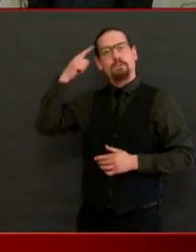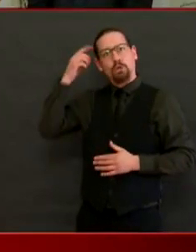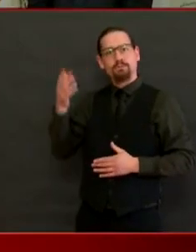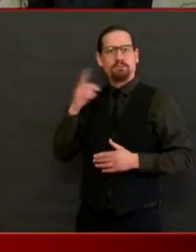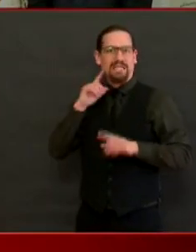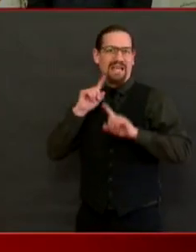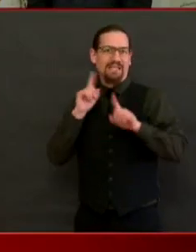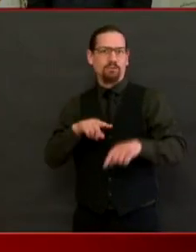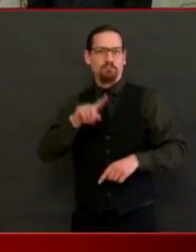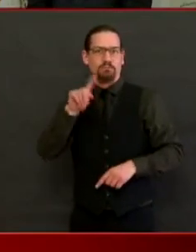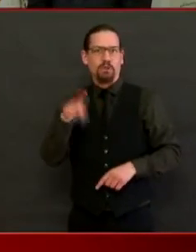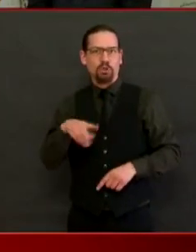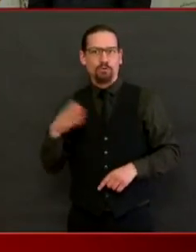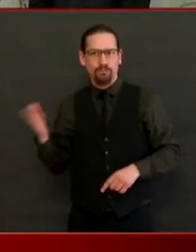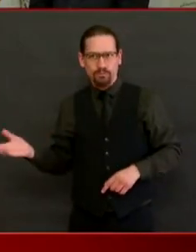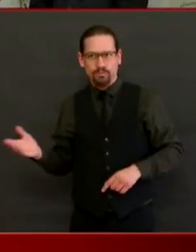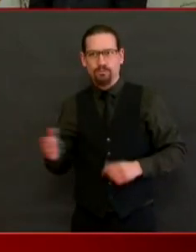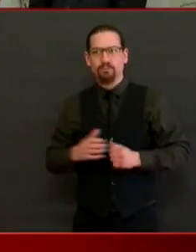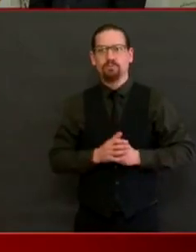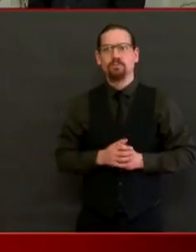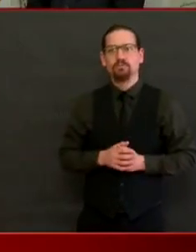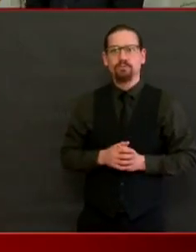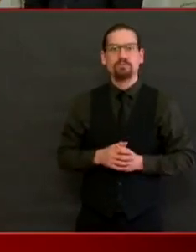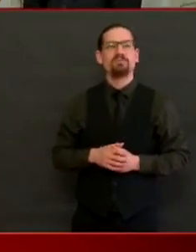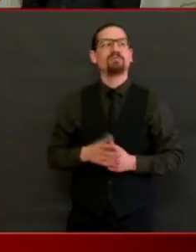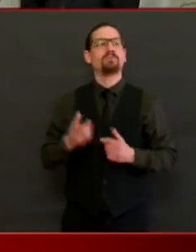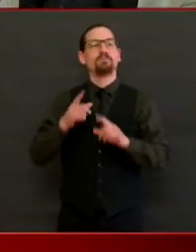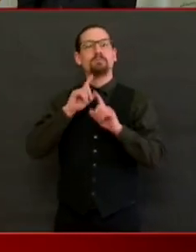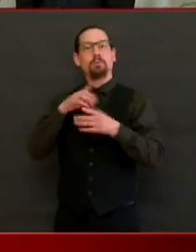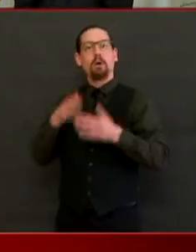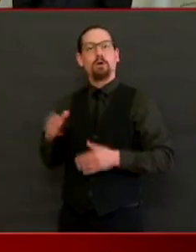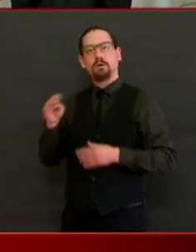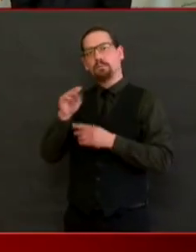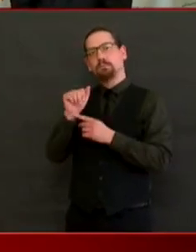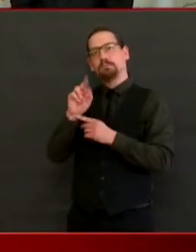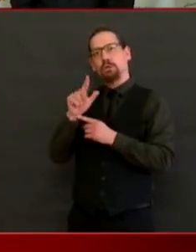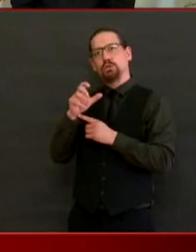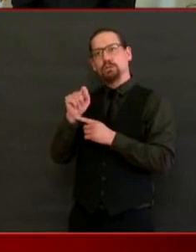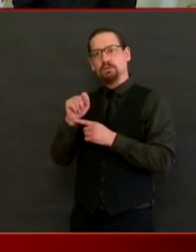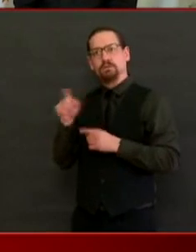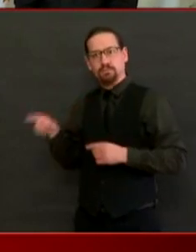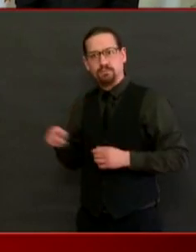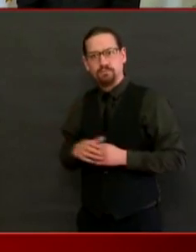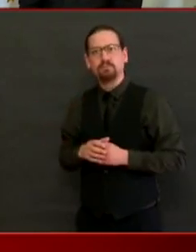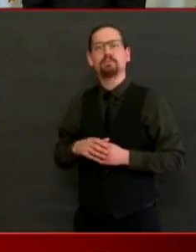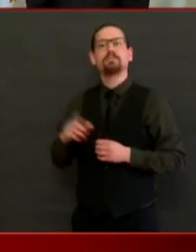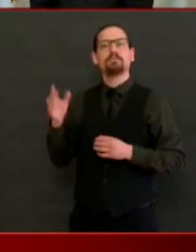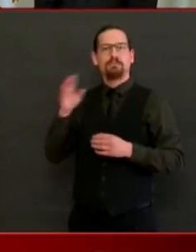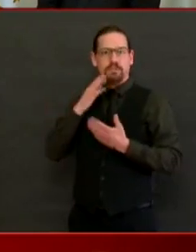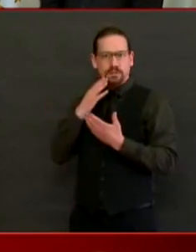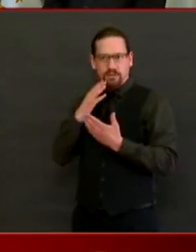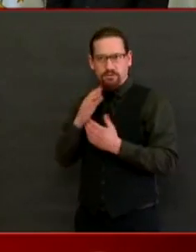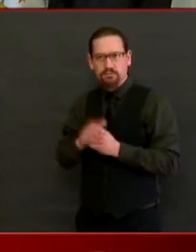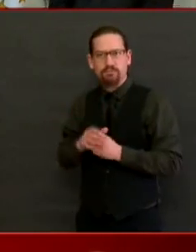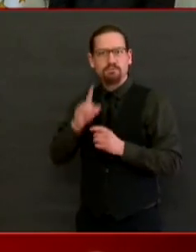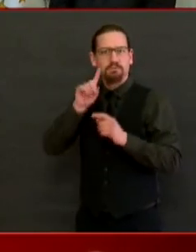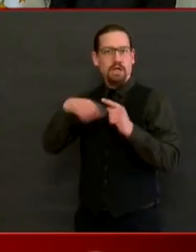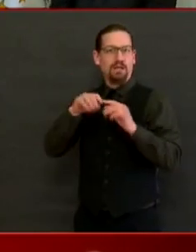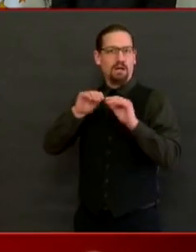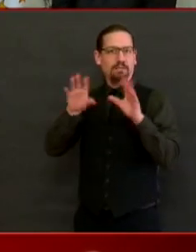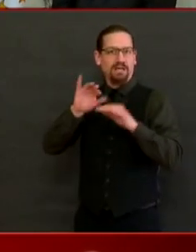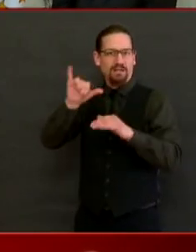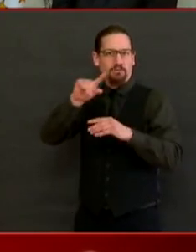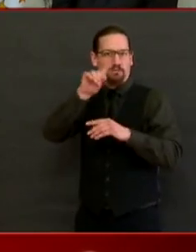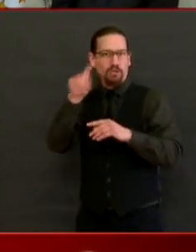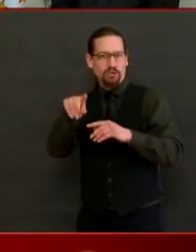And thank you for the clarification about the East Bay residents heading to CECON. Now, I will say, I, of course, would like everybody to support the local